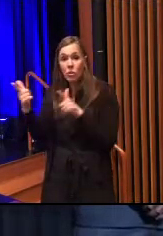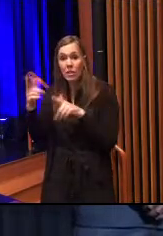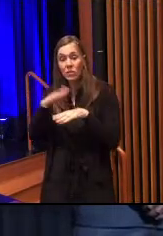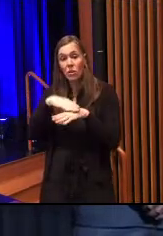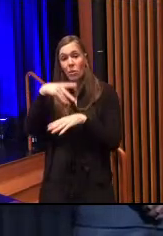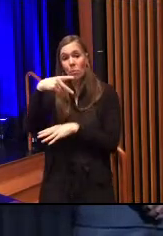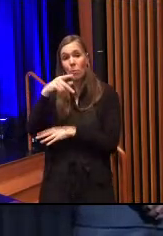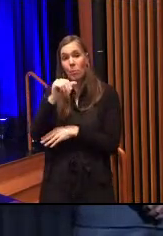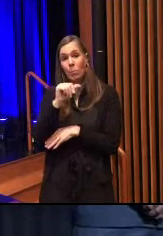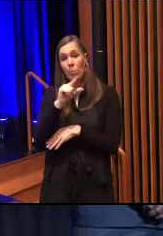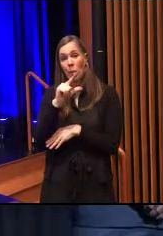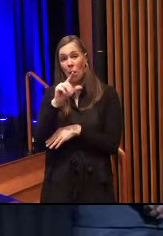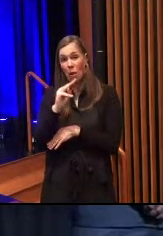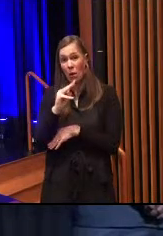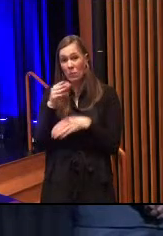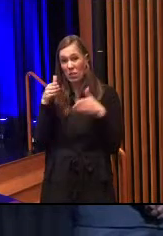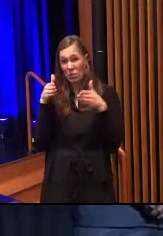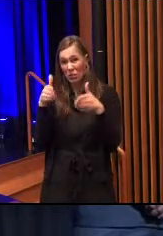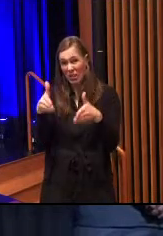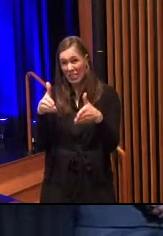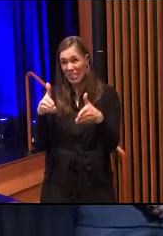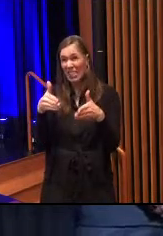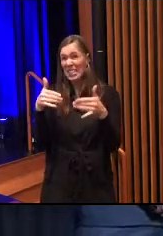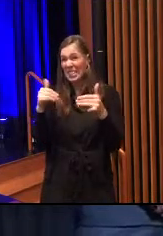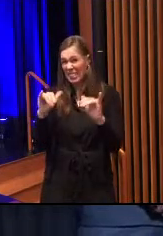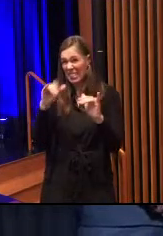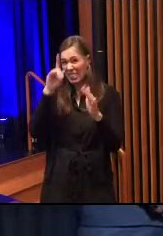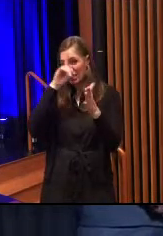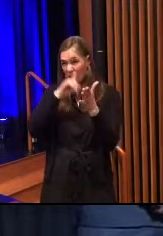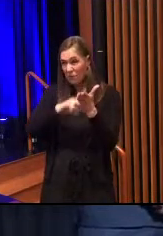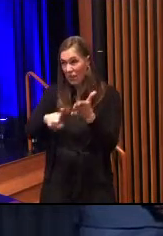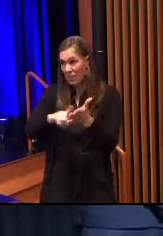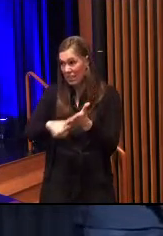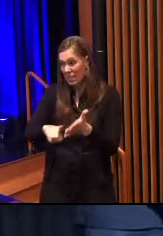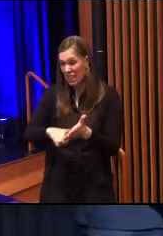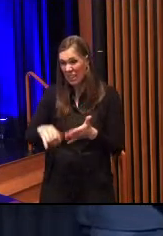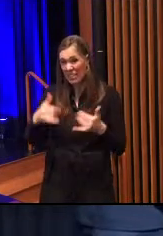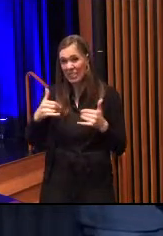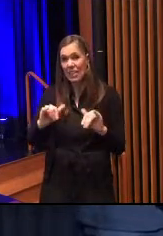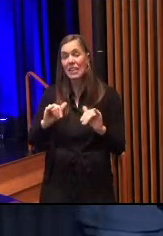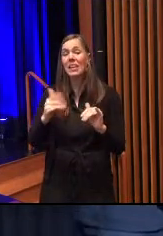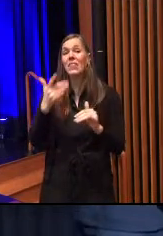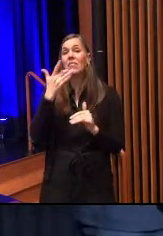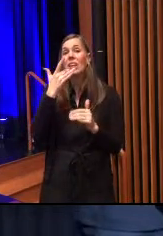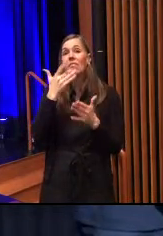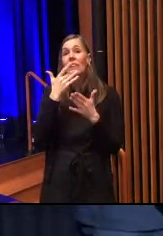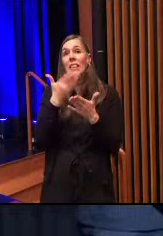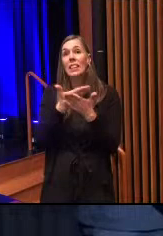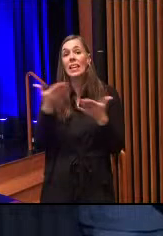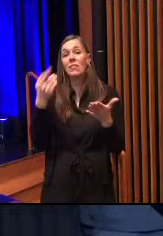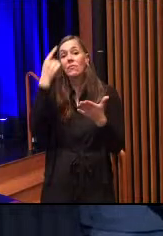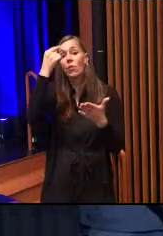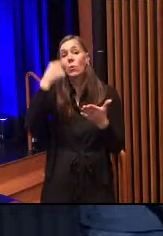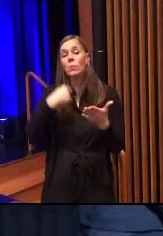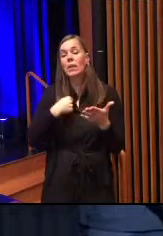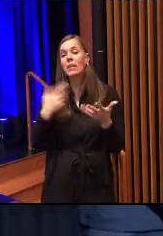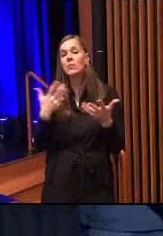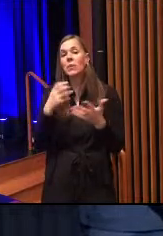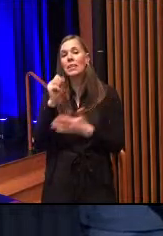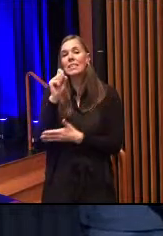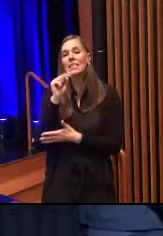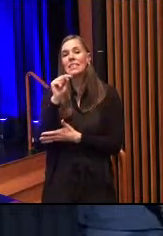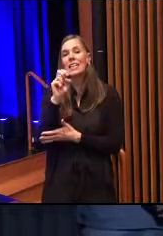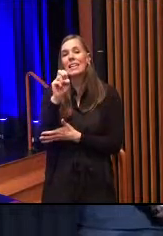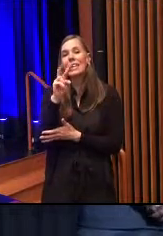Street that unfortunately they're still investigating. And the most favorite thing for me is Steve